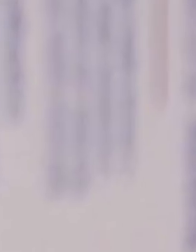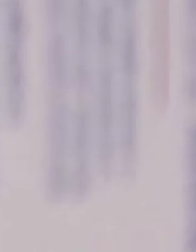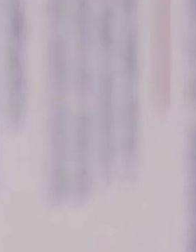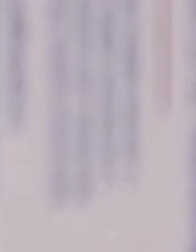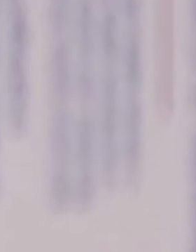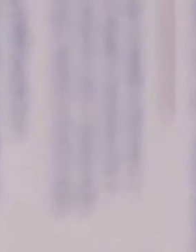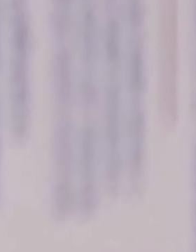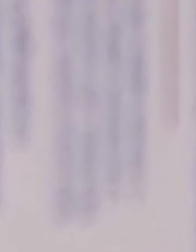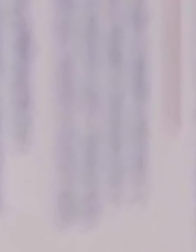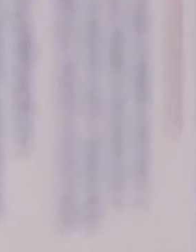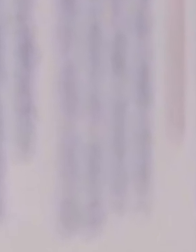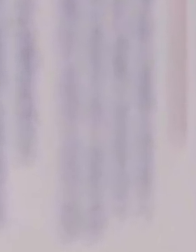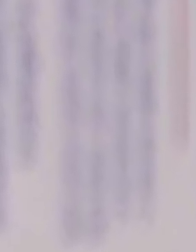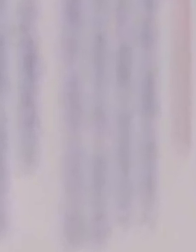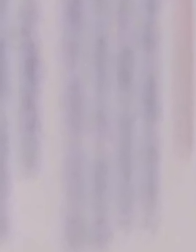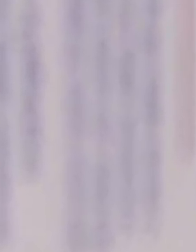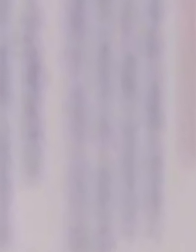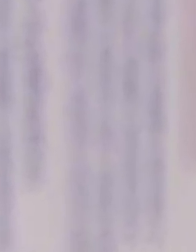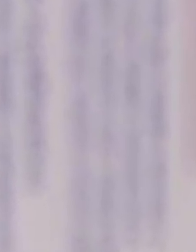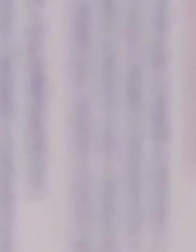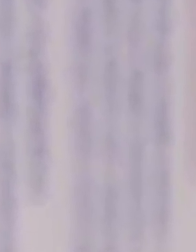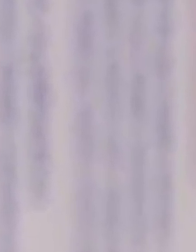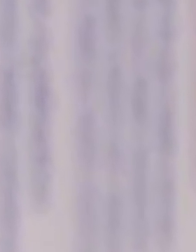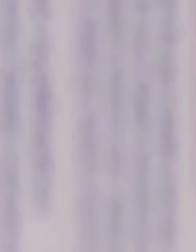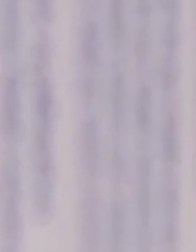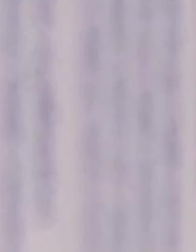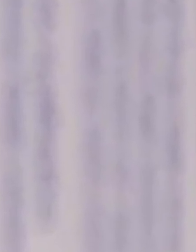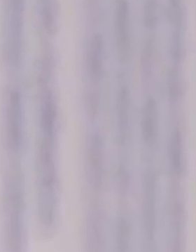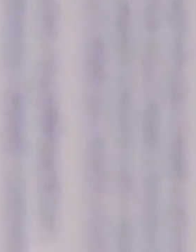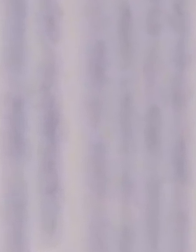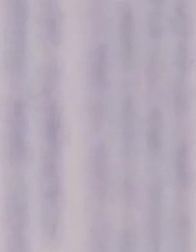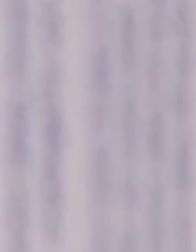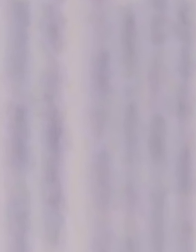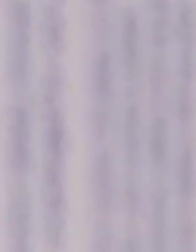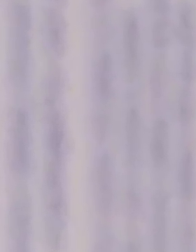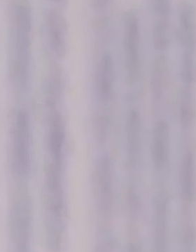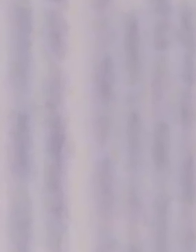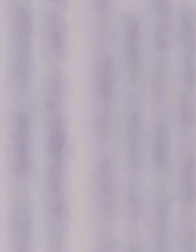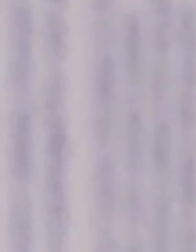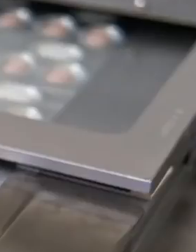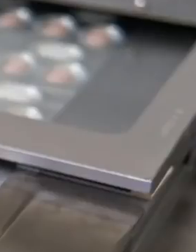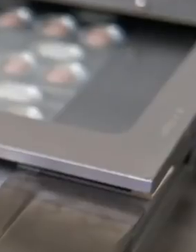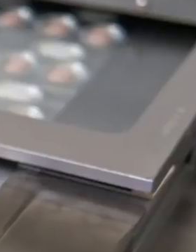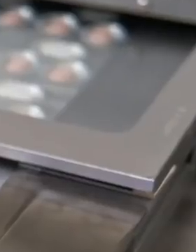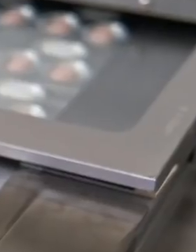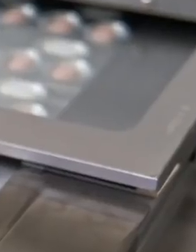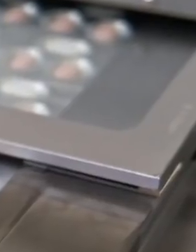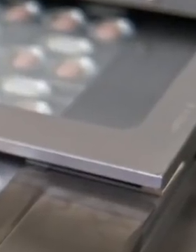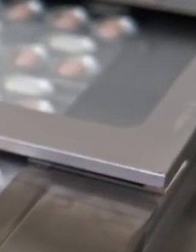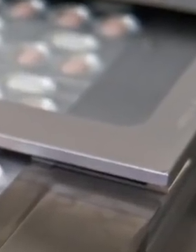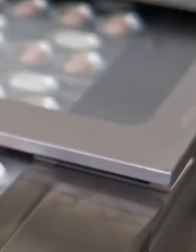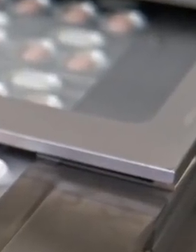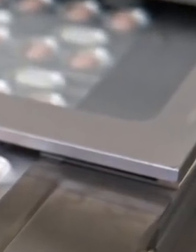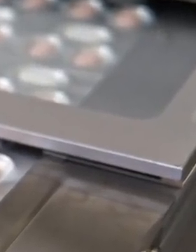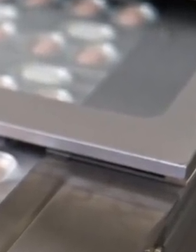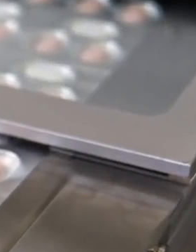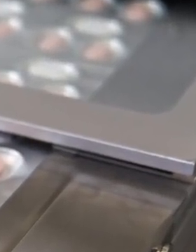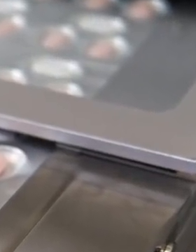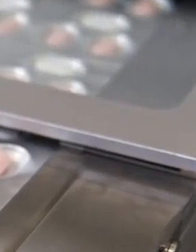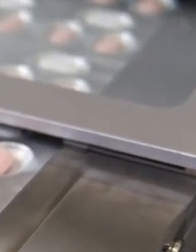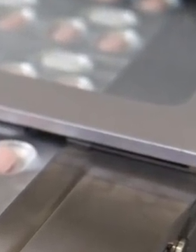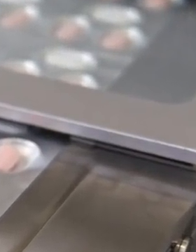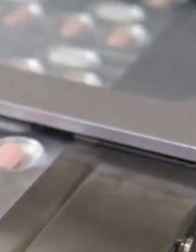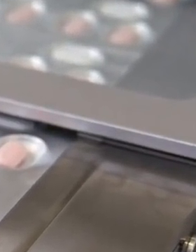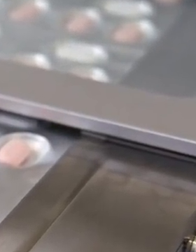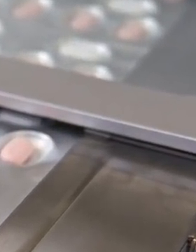recall, Paxlovid is the first COVID-19 treatment approved by Health Canada that can be taken orally at home. It